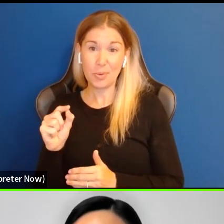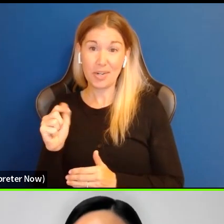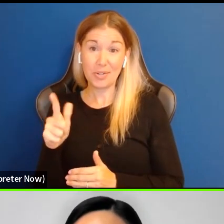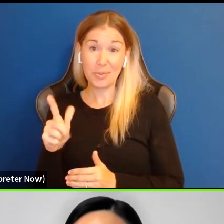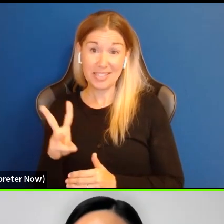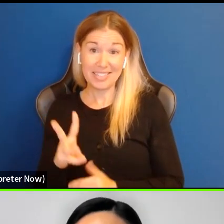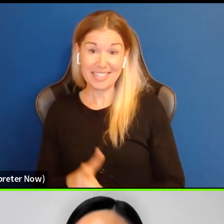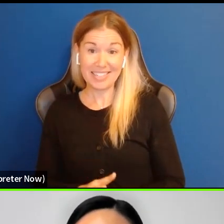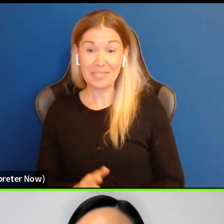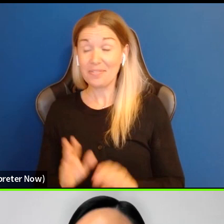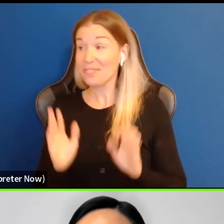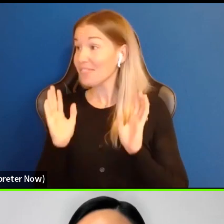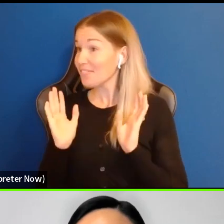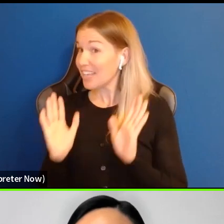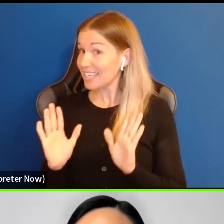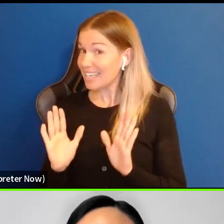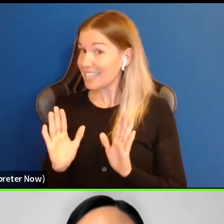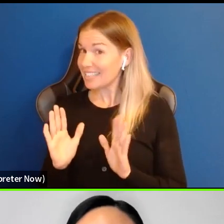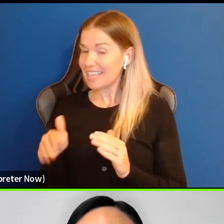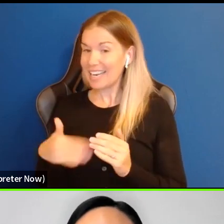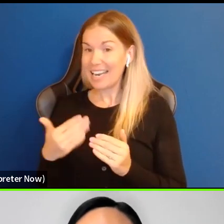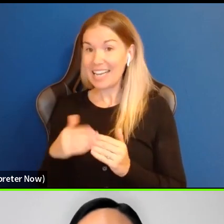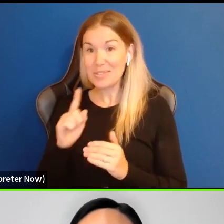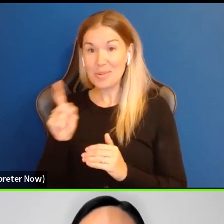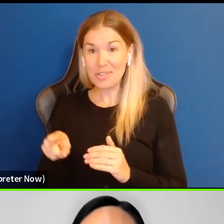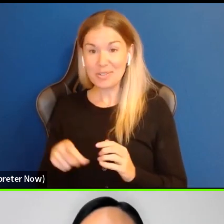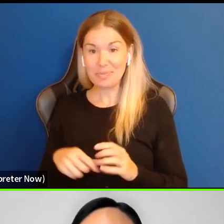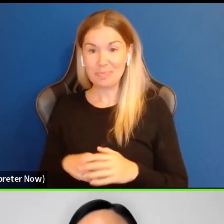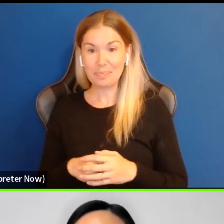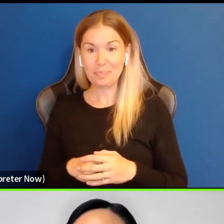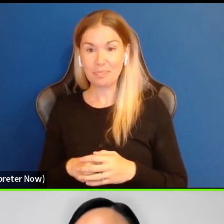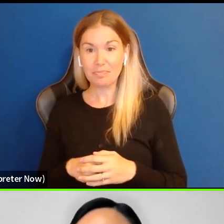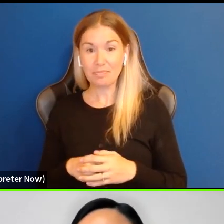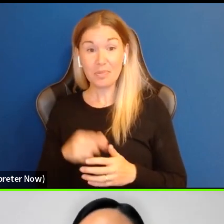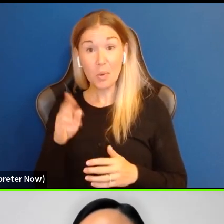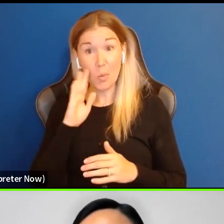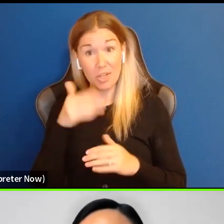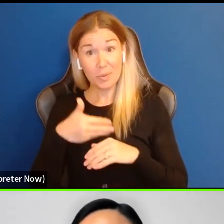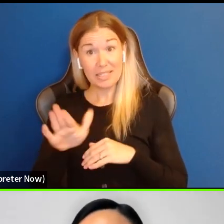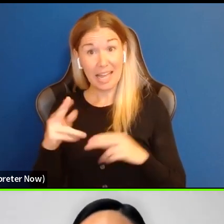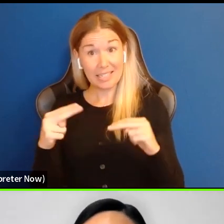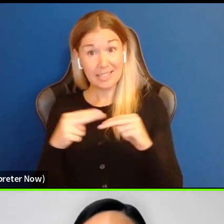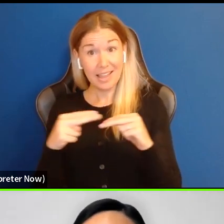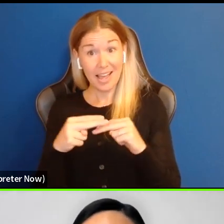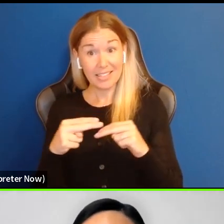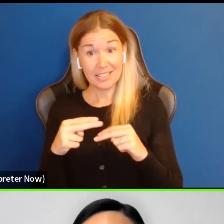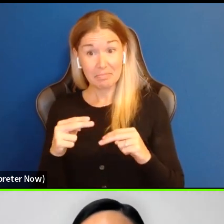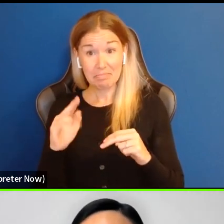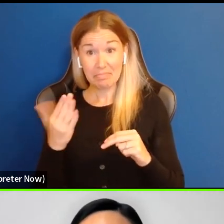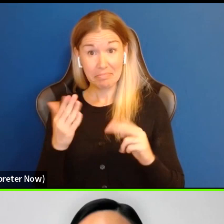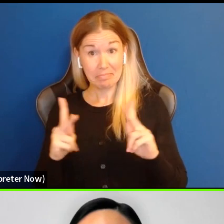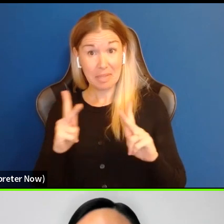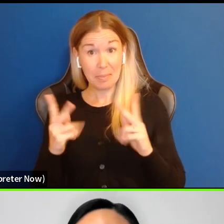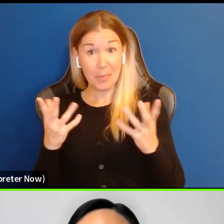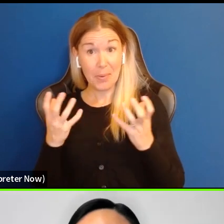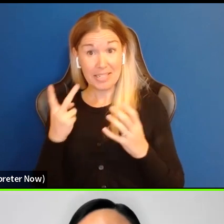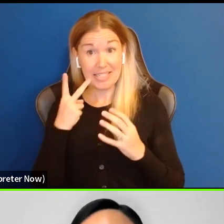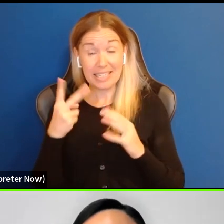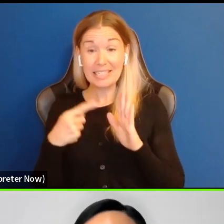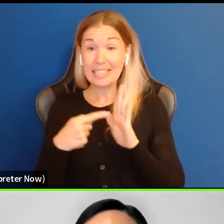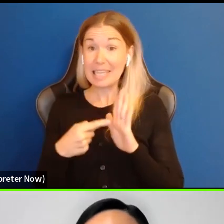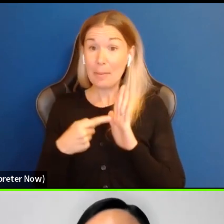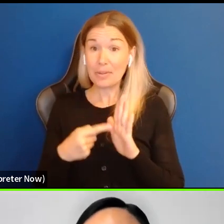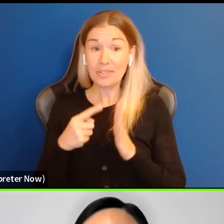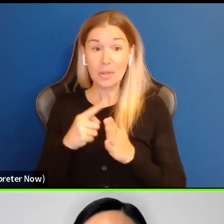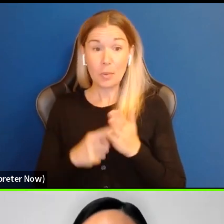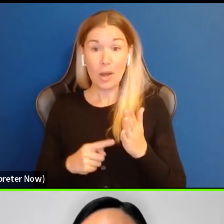Fantastic. Our next question is if you will send out the slides. Um, people, it looks like people would like to see examples of what